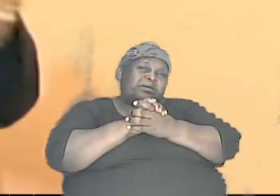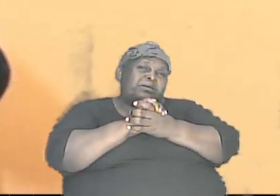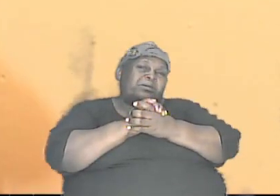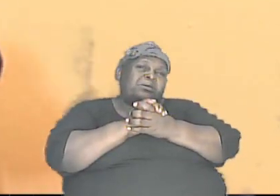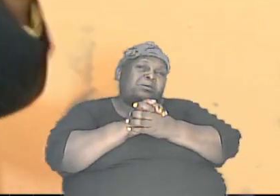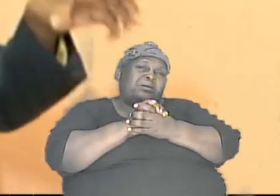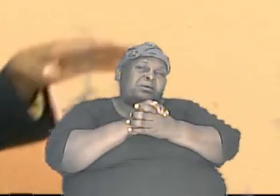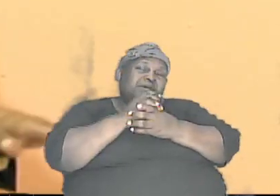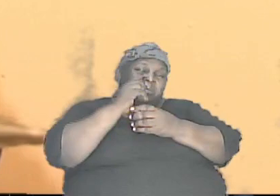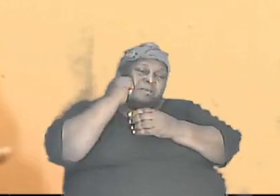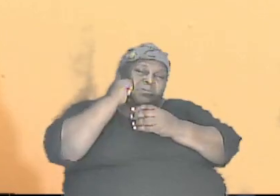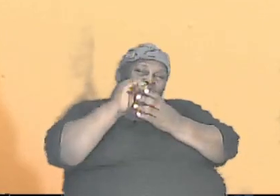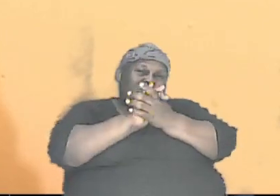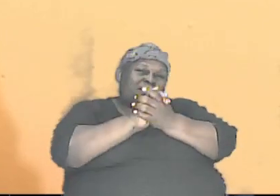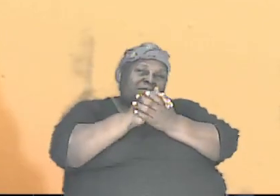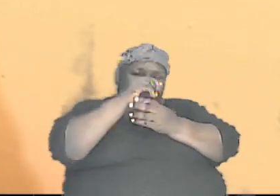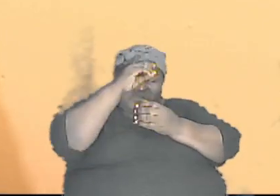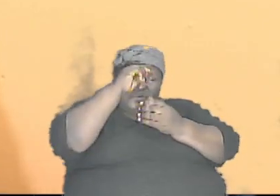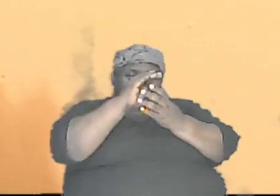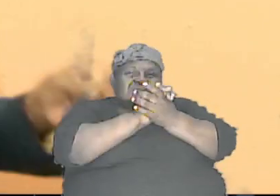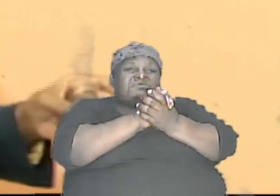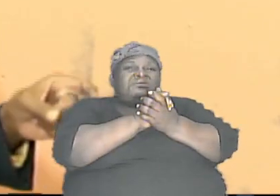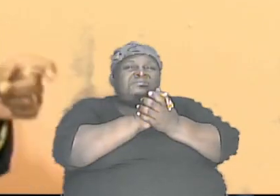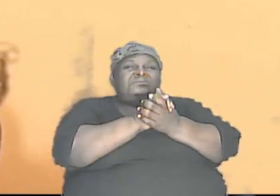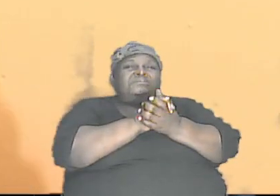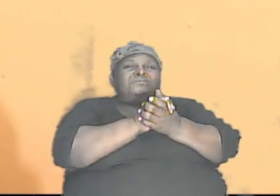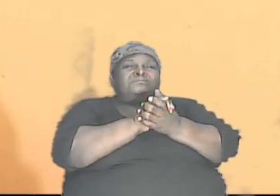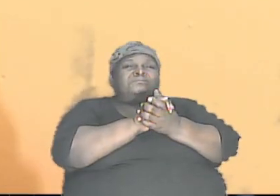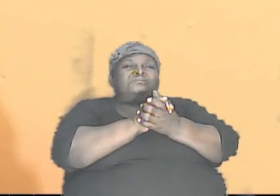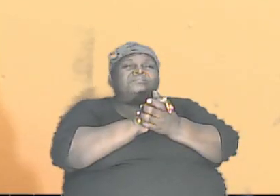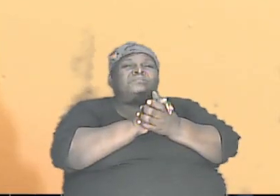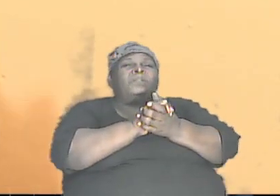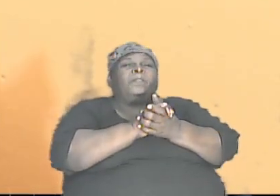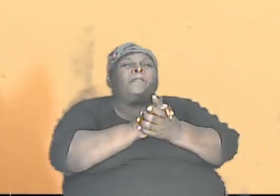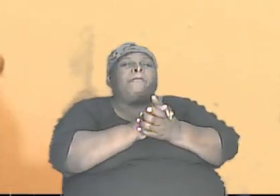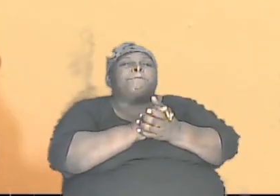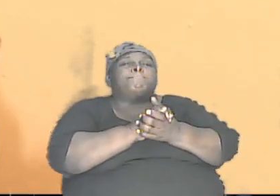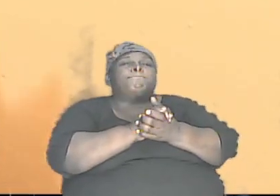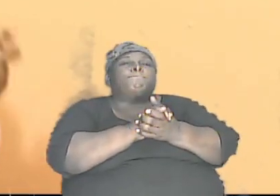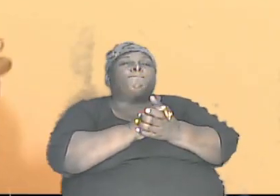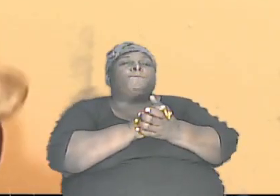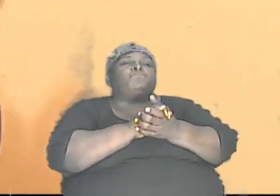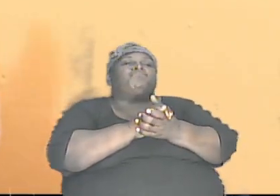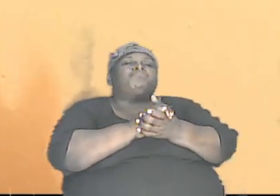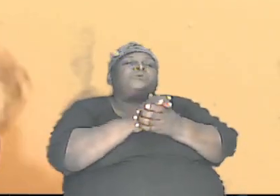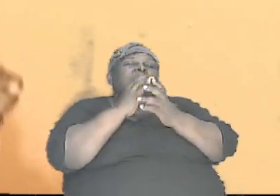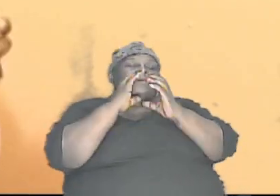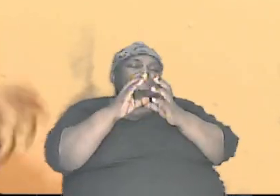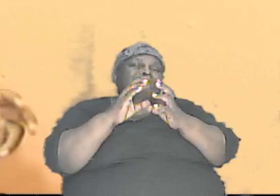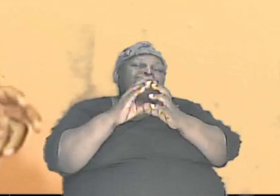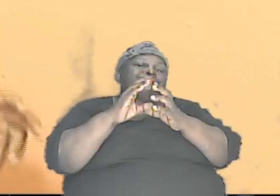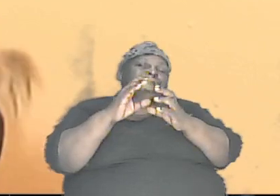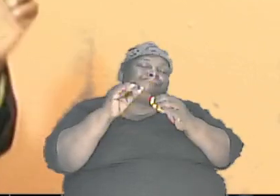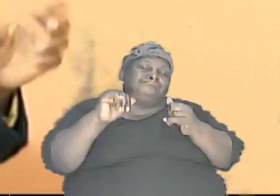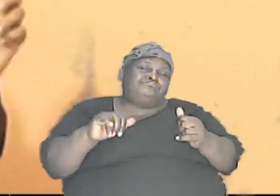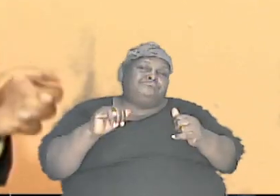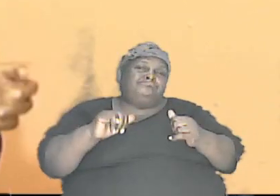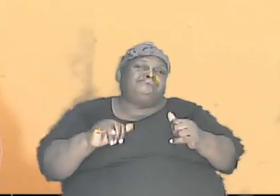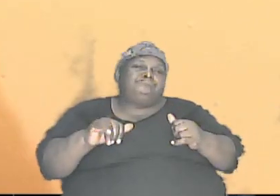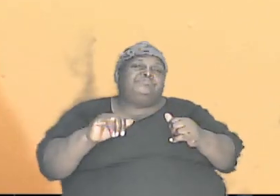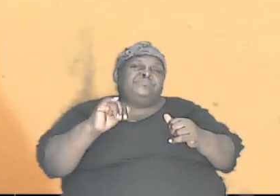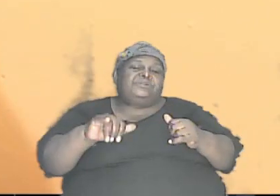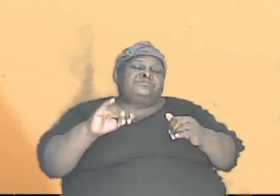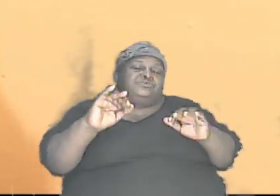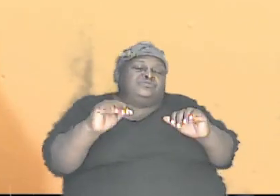are brothers and sisters because it was permissible then. It was allowed then. It was permissible then. That is